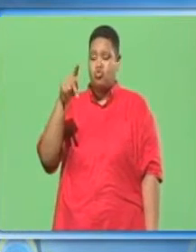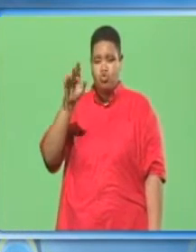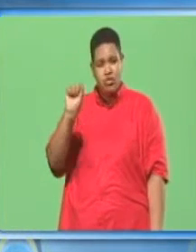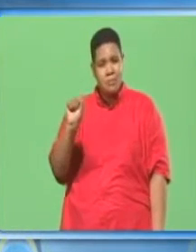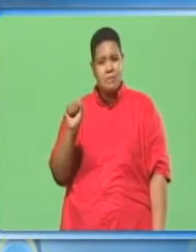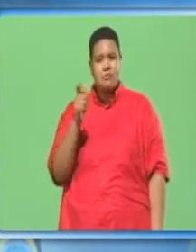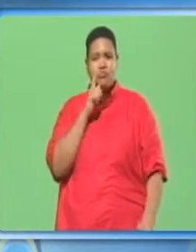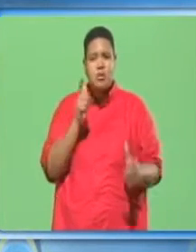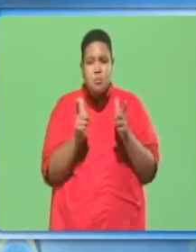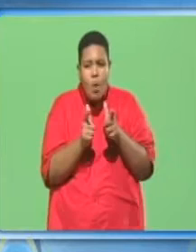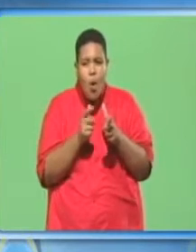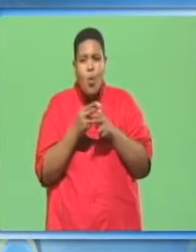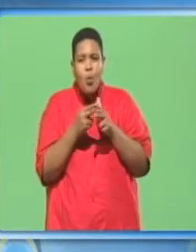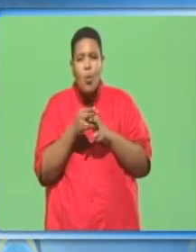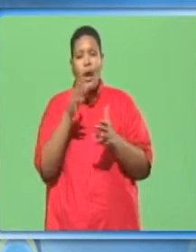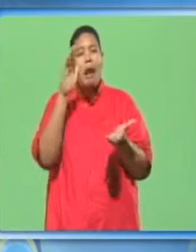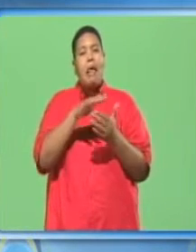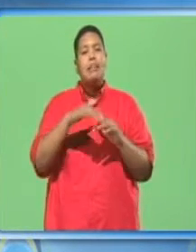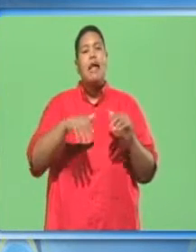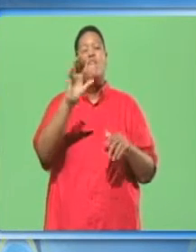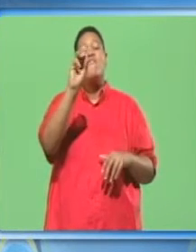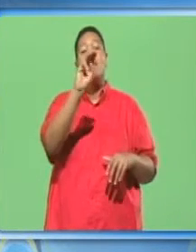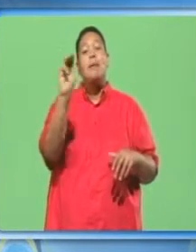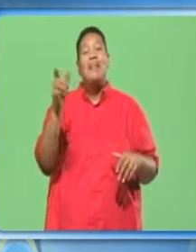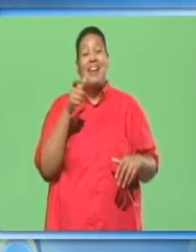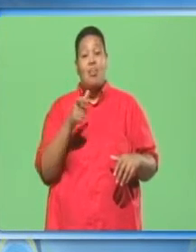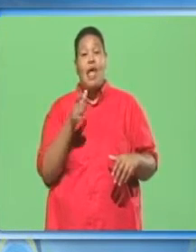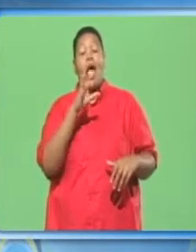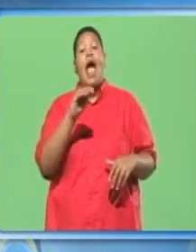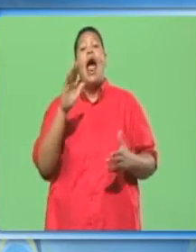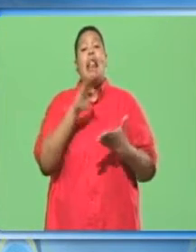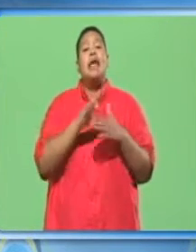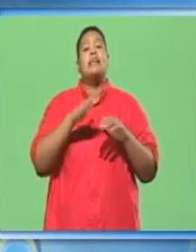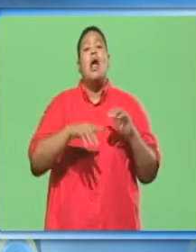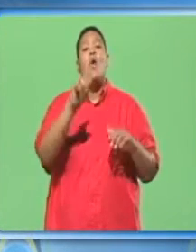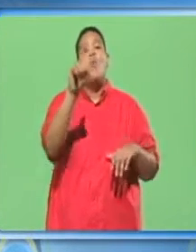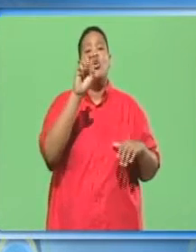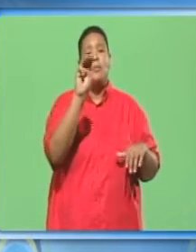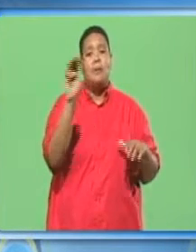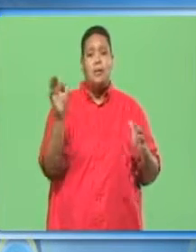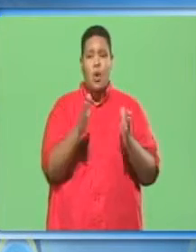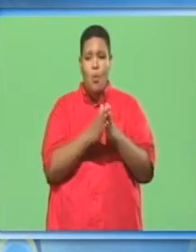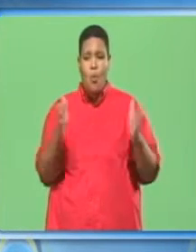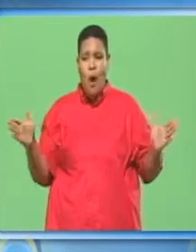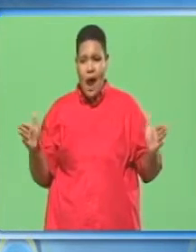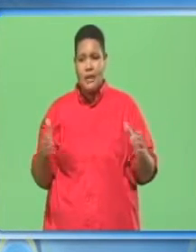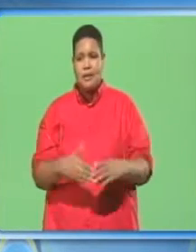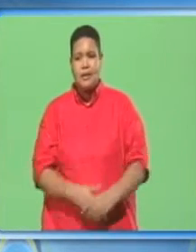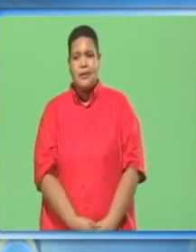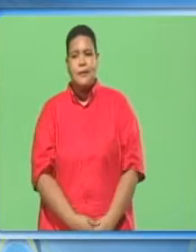are pieces of timber less than 50mm thick and less than 100mm wide. Based